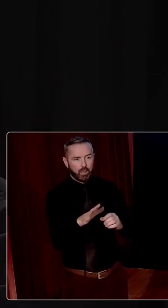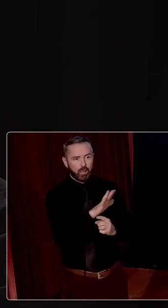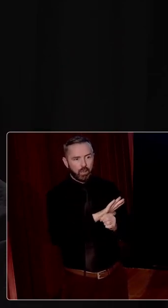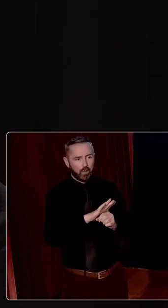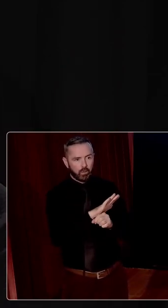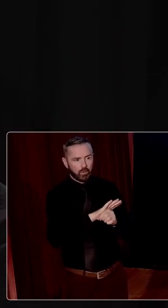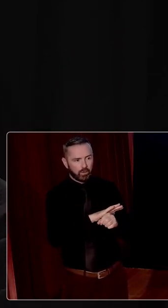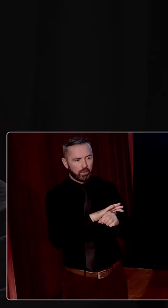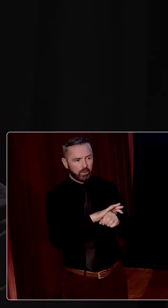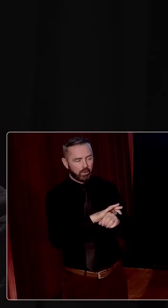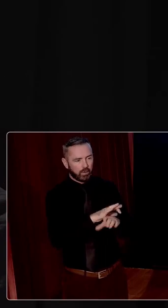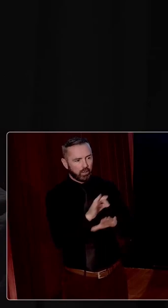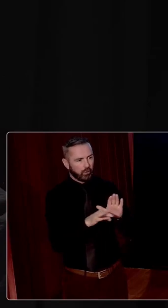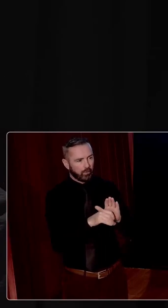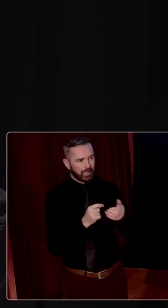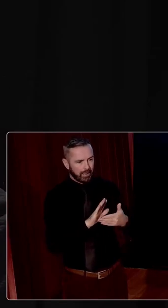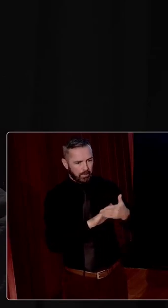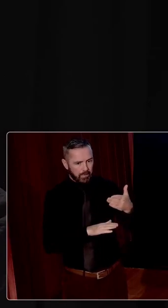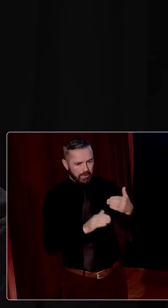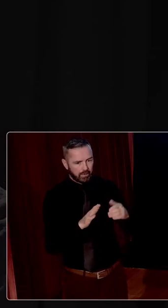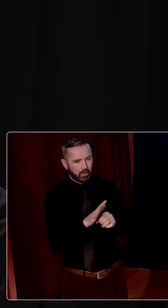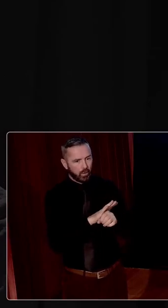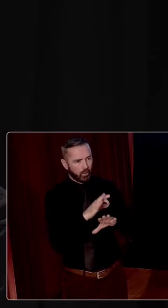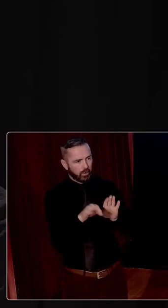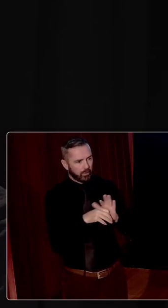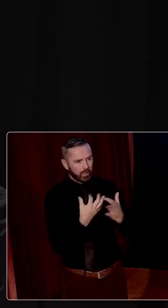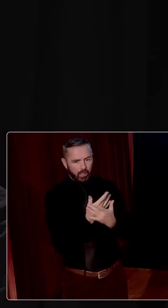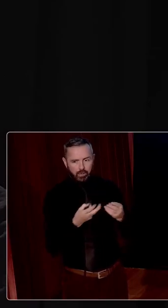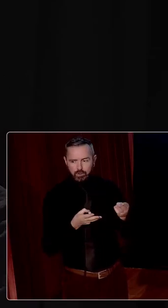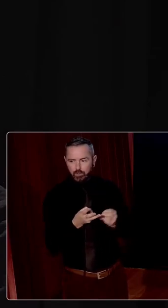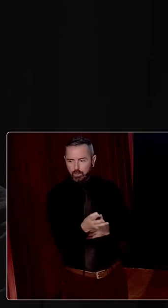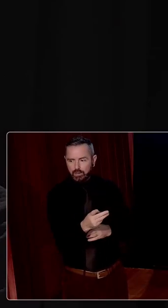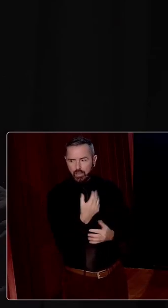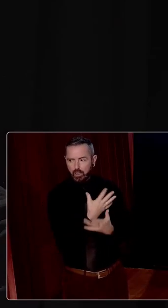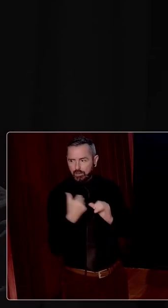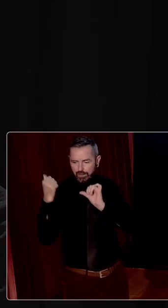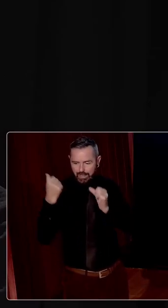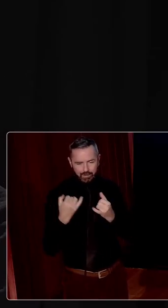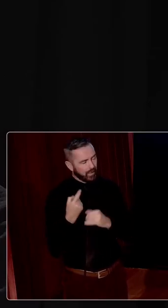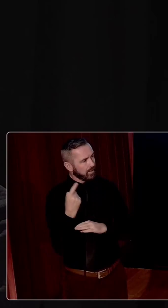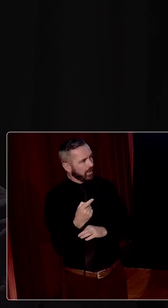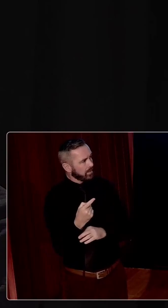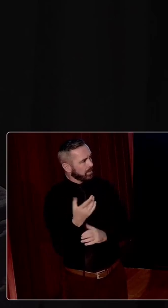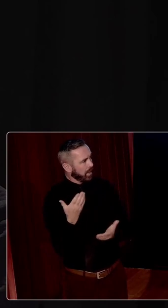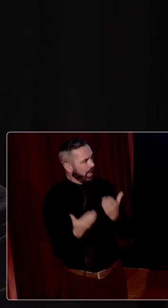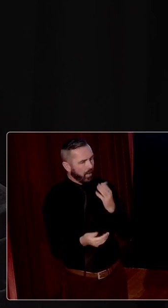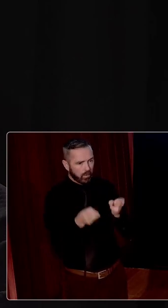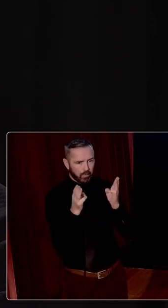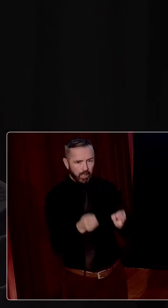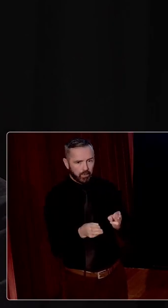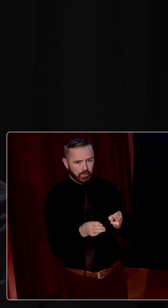absence of meaningful local government in many ways. So there are a lot of legacies like that in relation to how